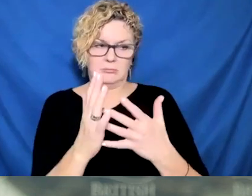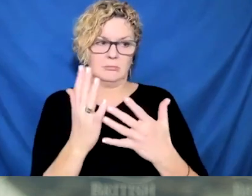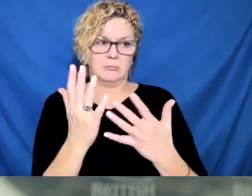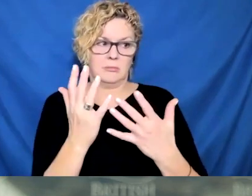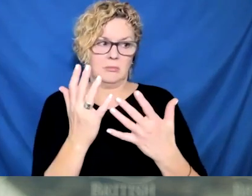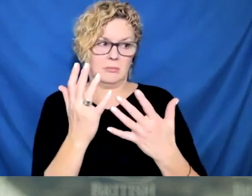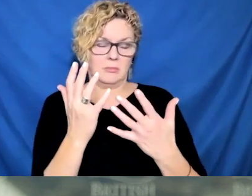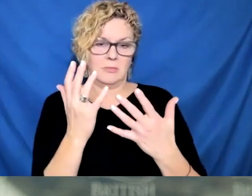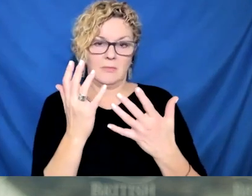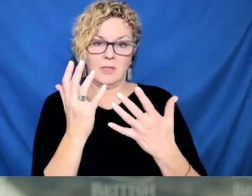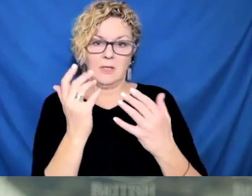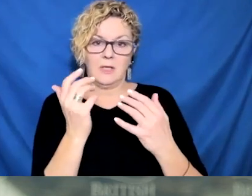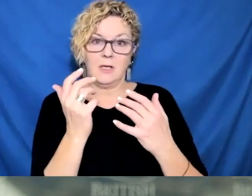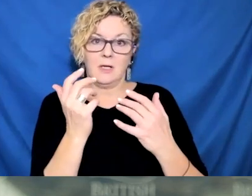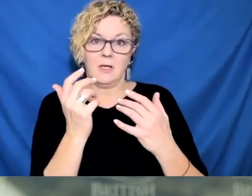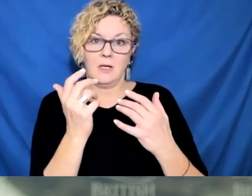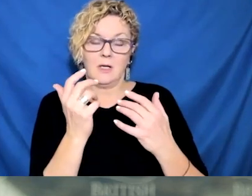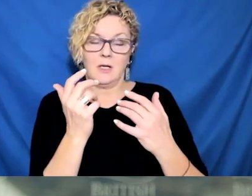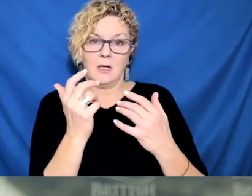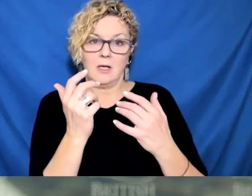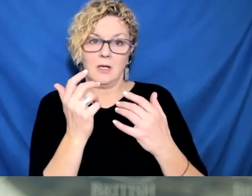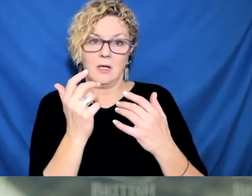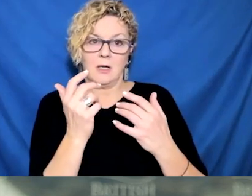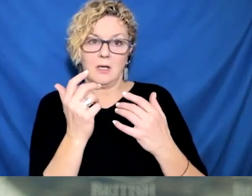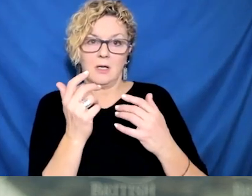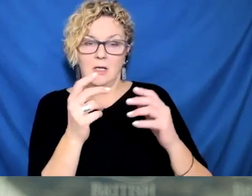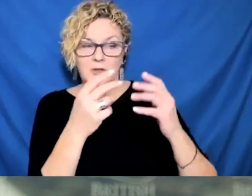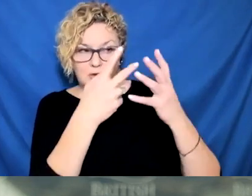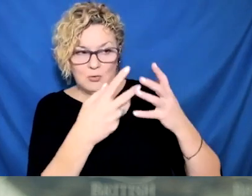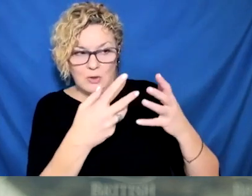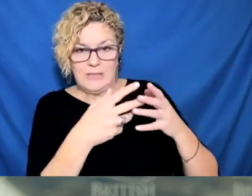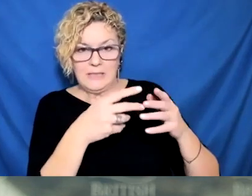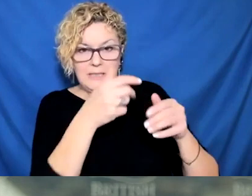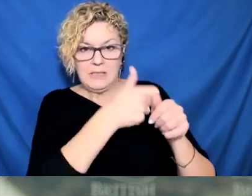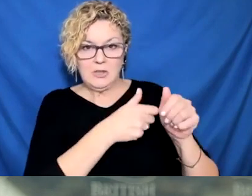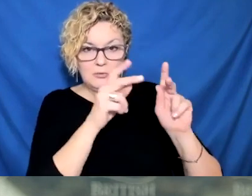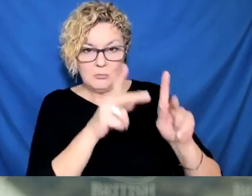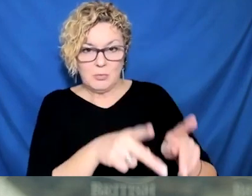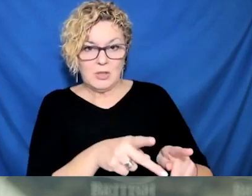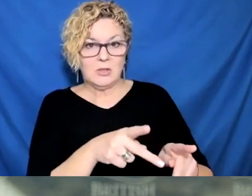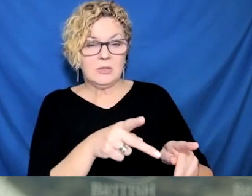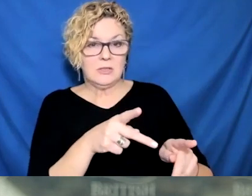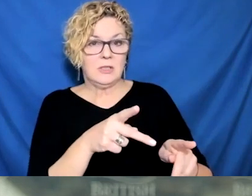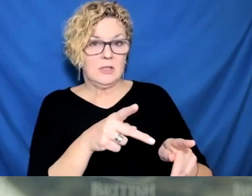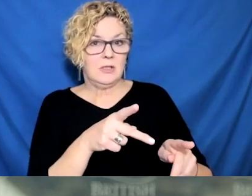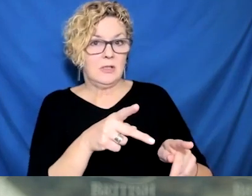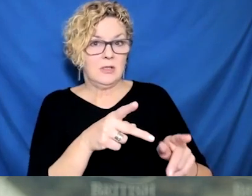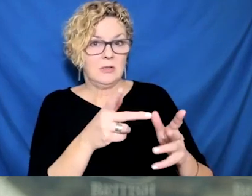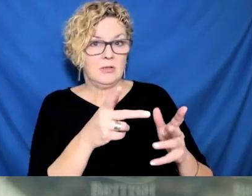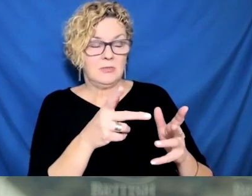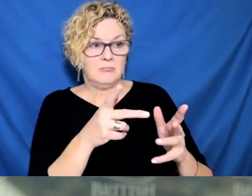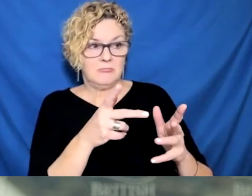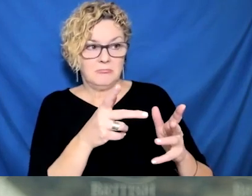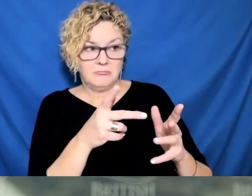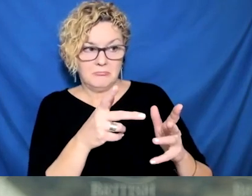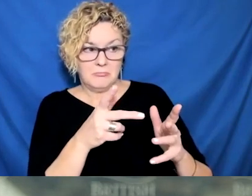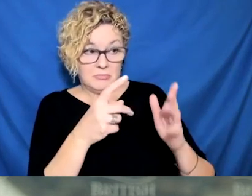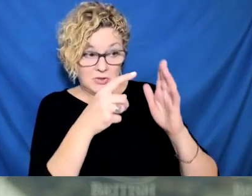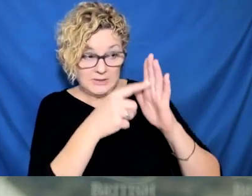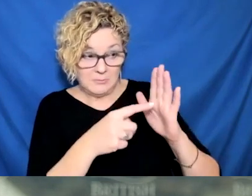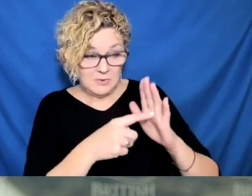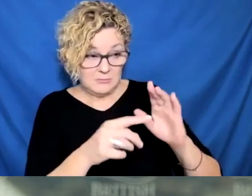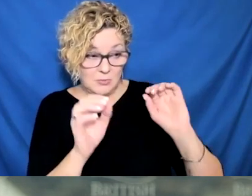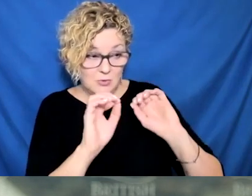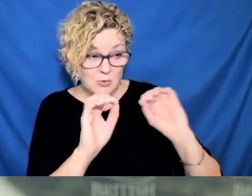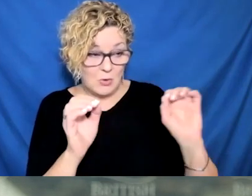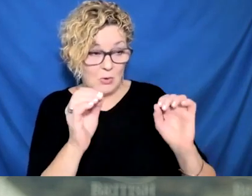the numbers on hospitalizations, is in general, the people who are in long-term care are over either over